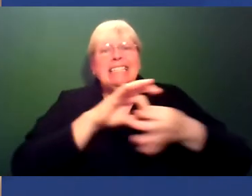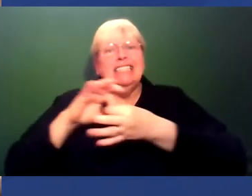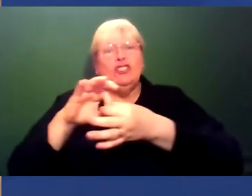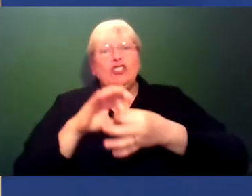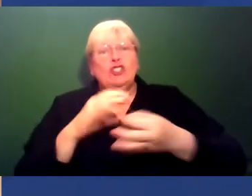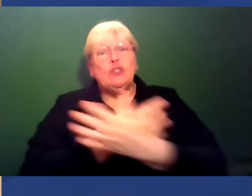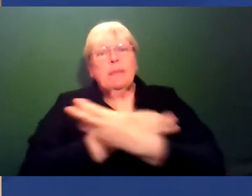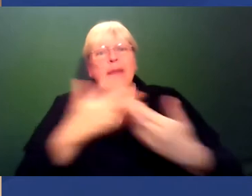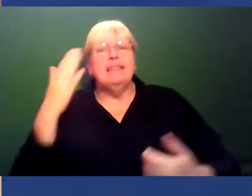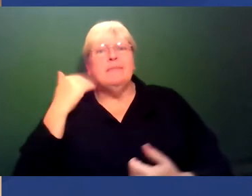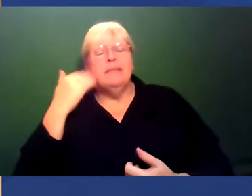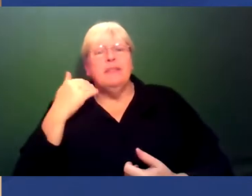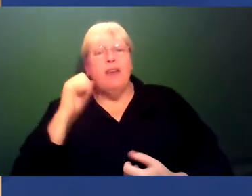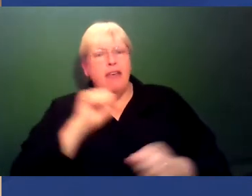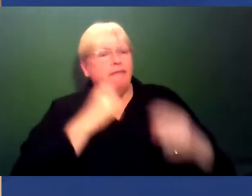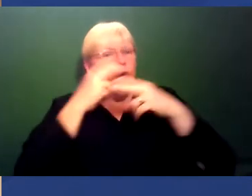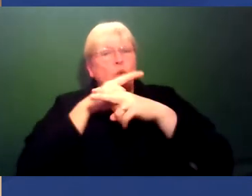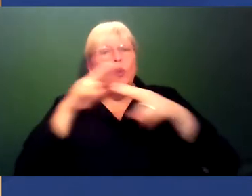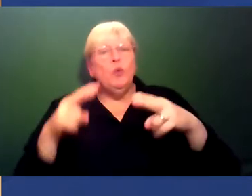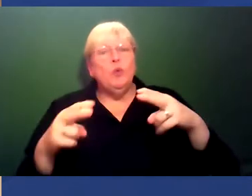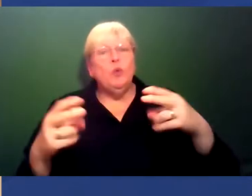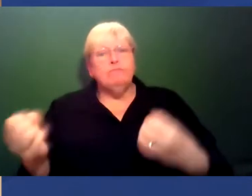as to, you know, what the experiences of black people are.